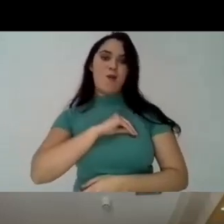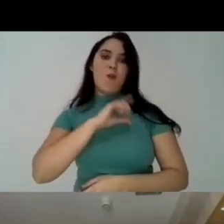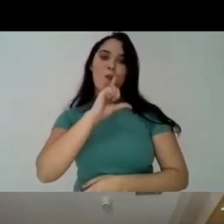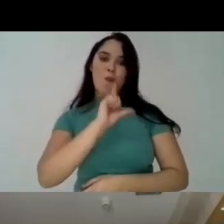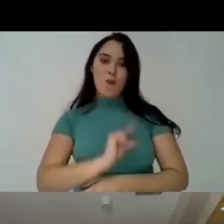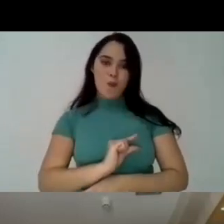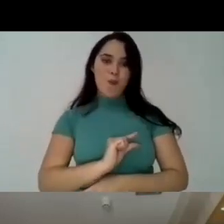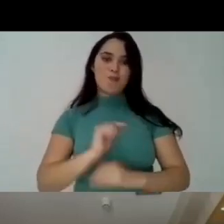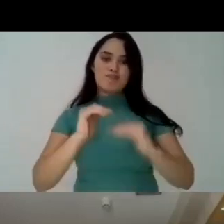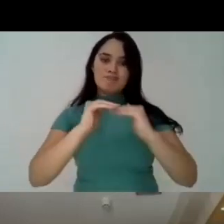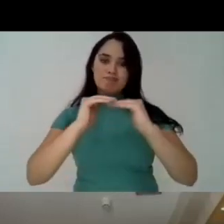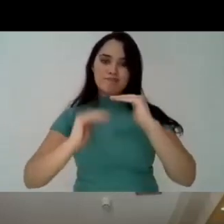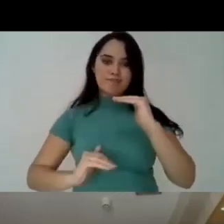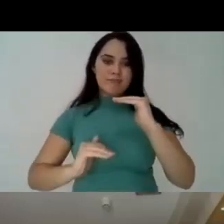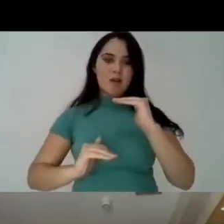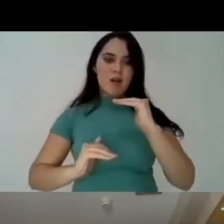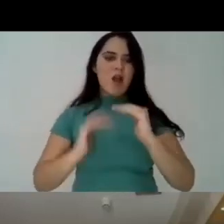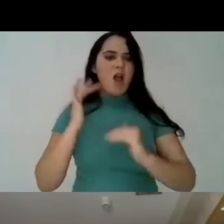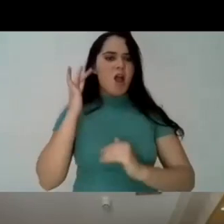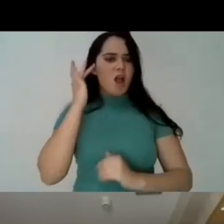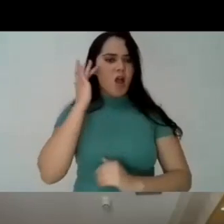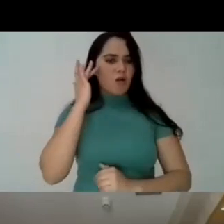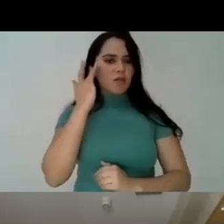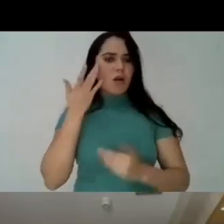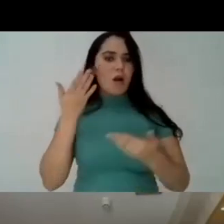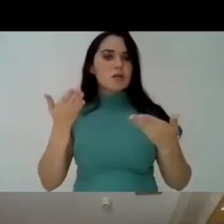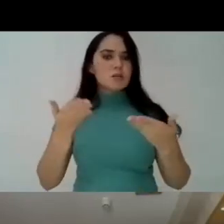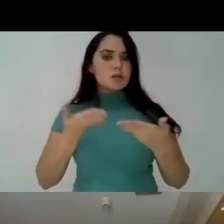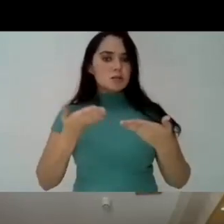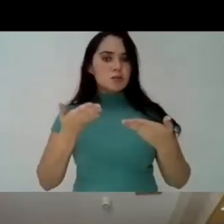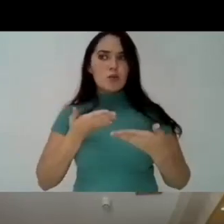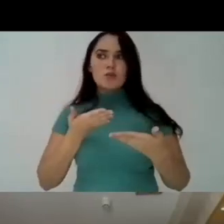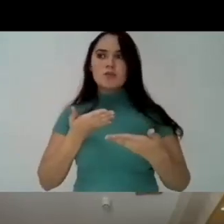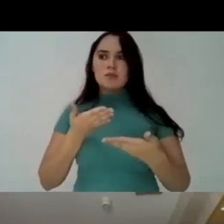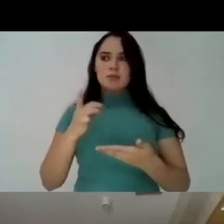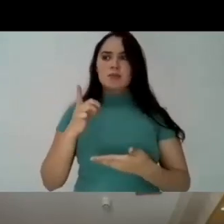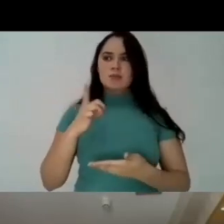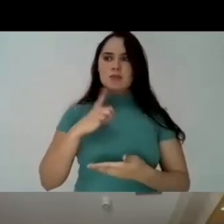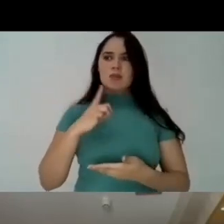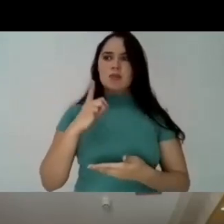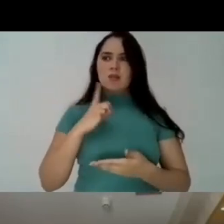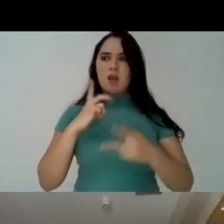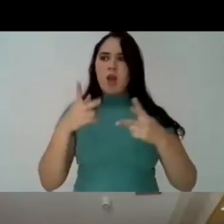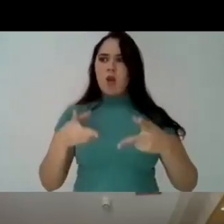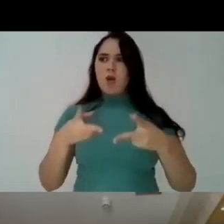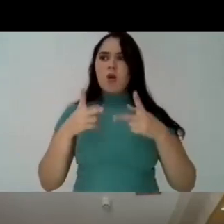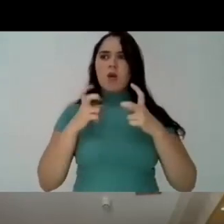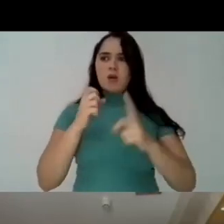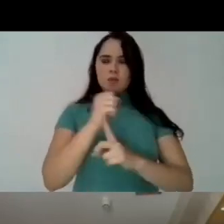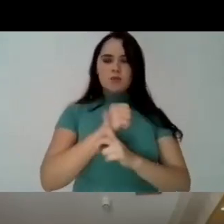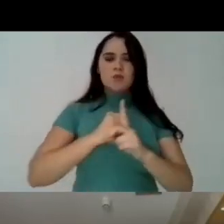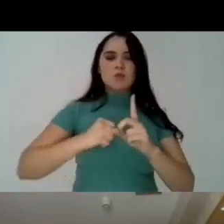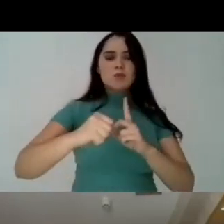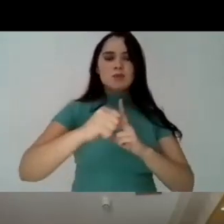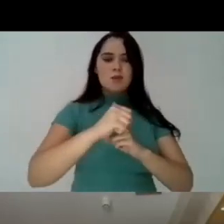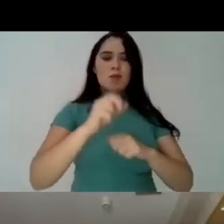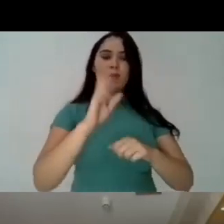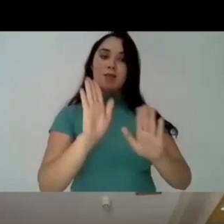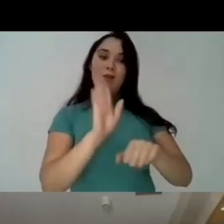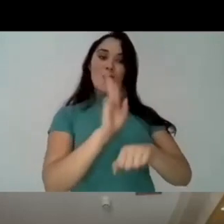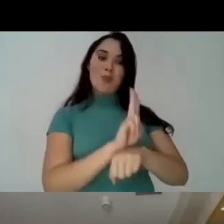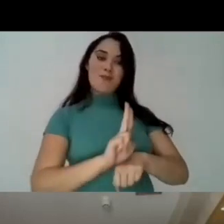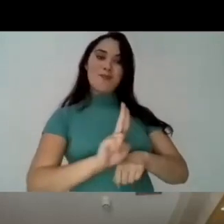of quite a lot of things including the wages and rights so the